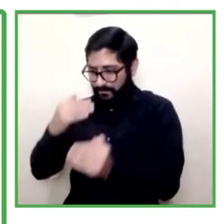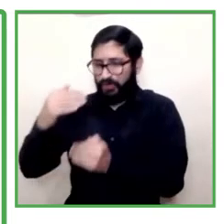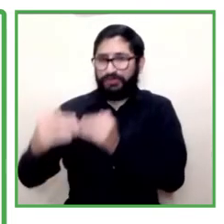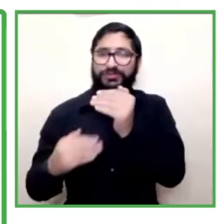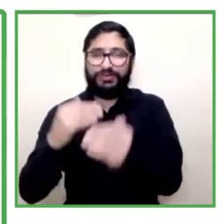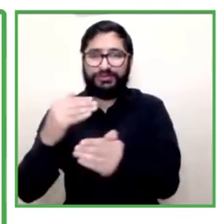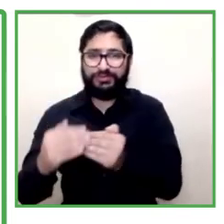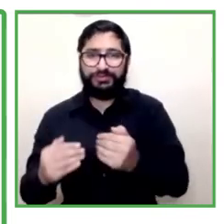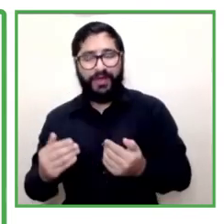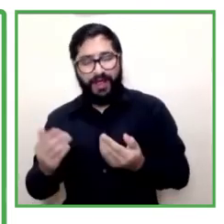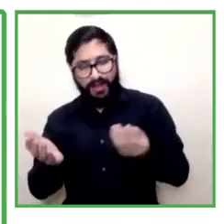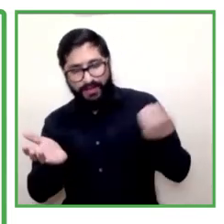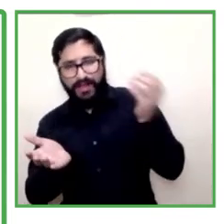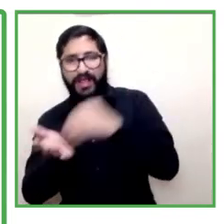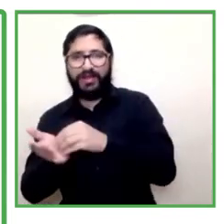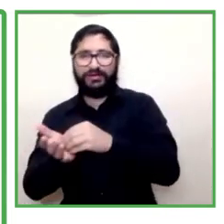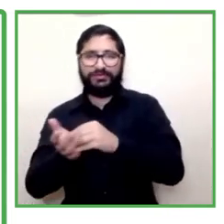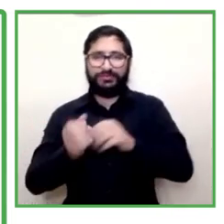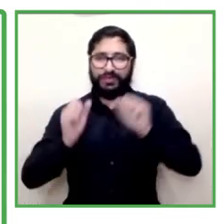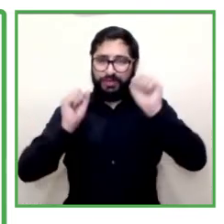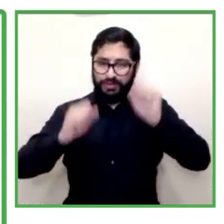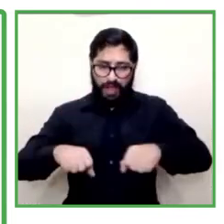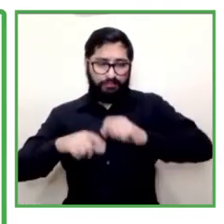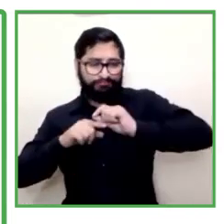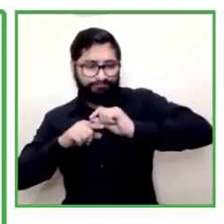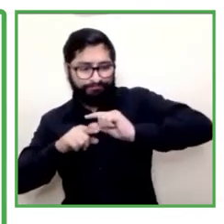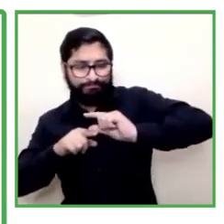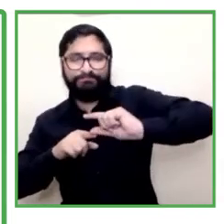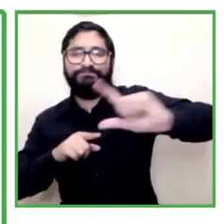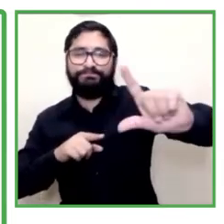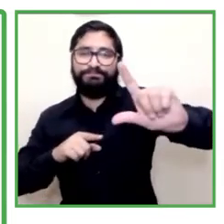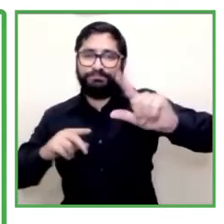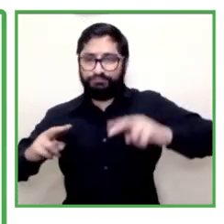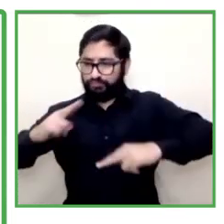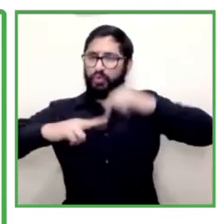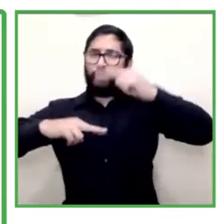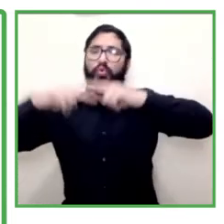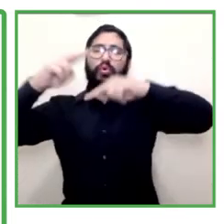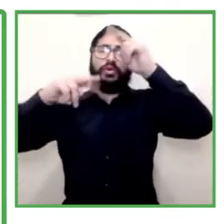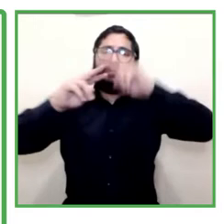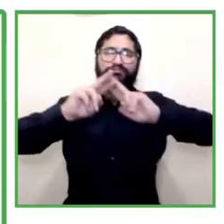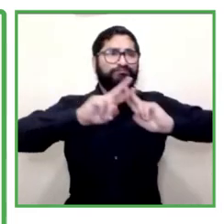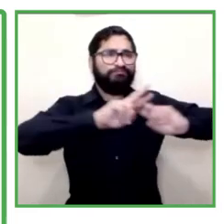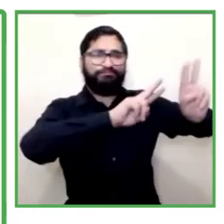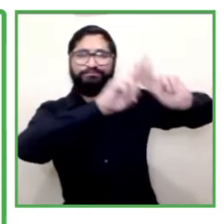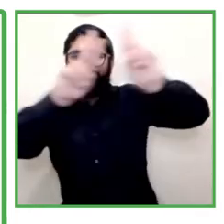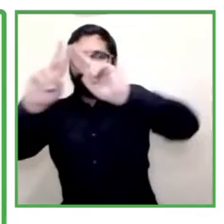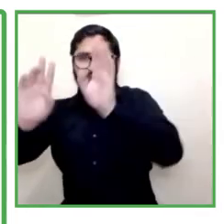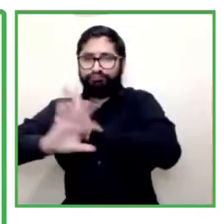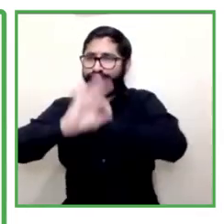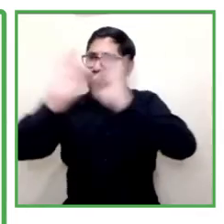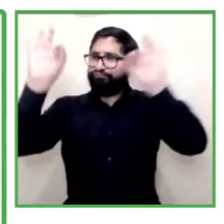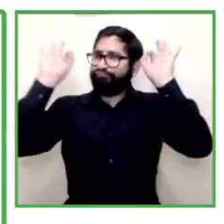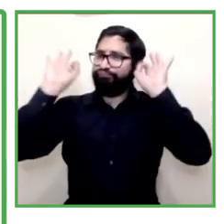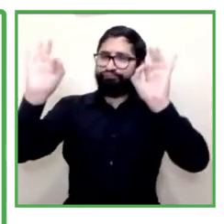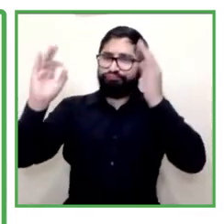this learning modality we've made progress in infrastructure